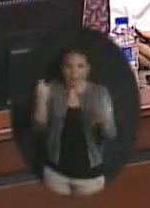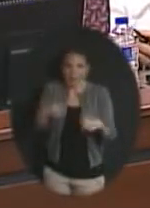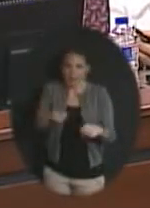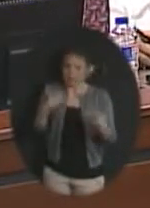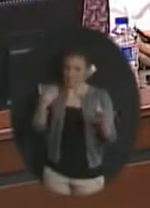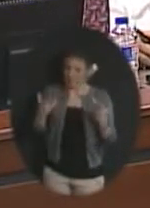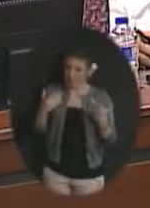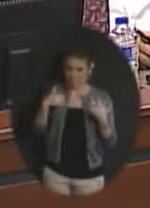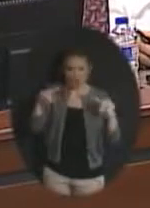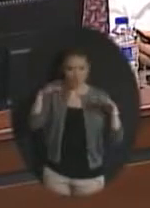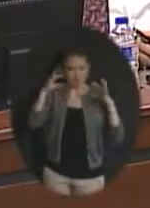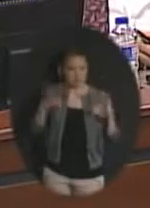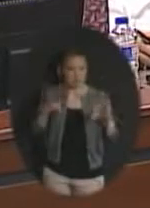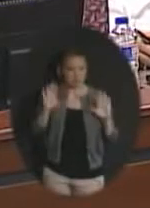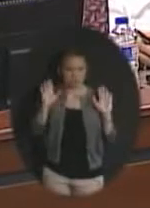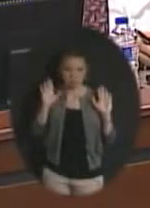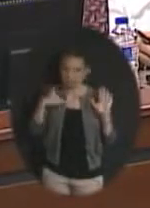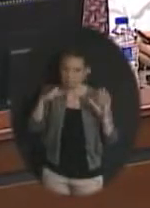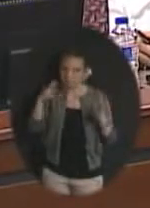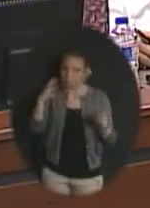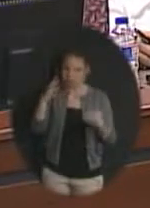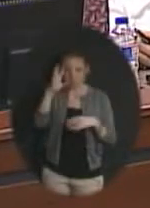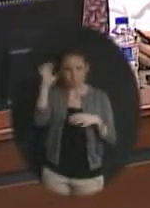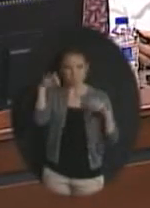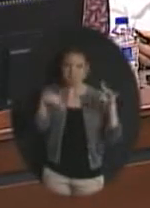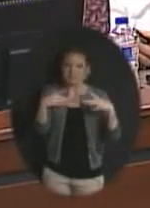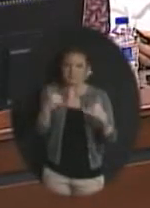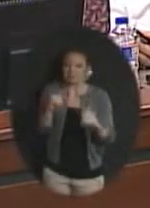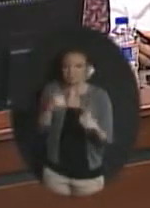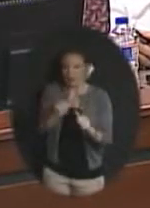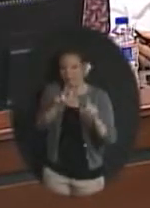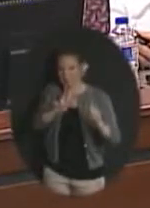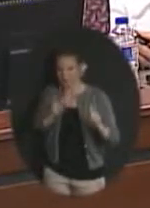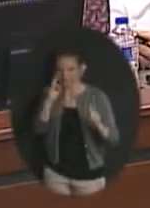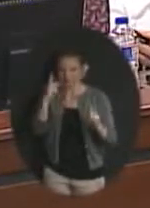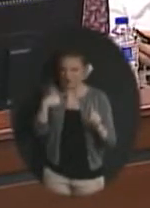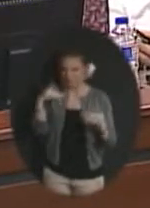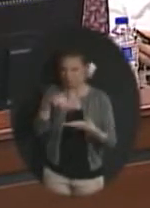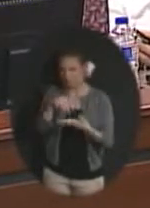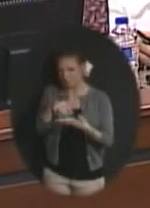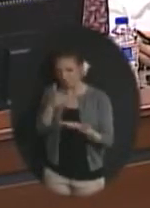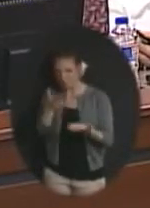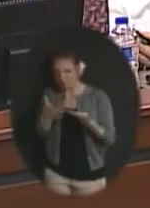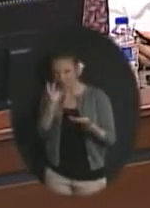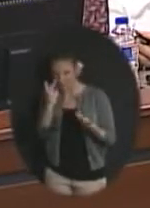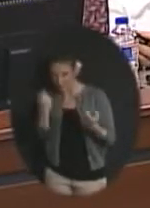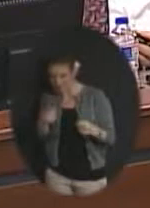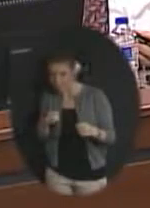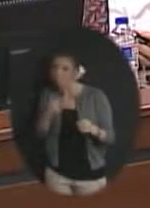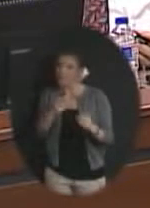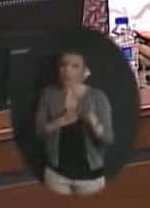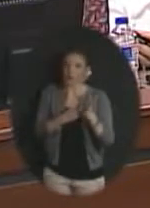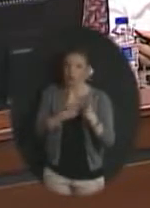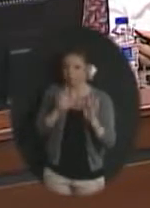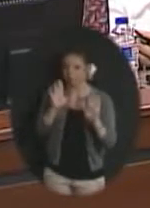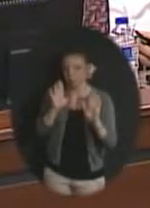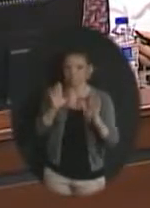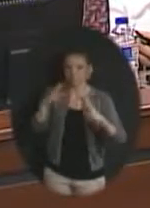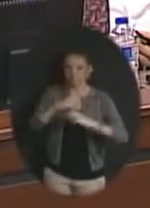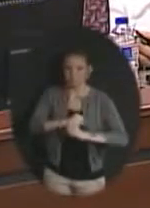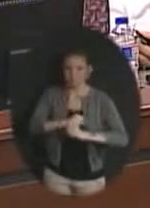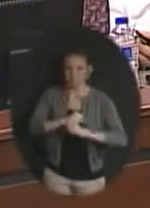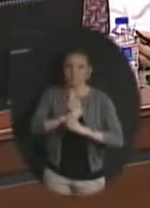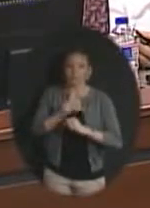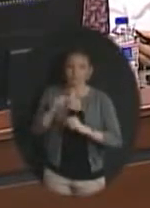made any decisions at this point it's it's in a study study phase so long story short is they don't have as many revenues